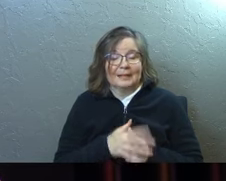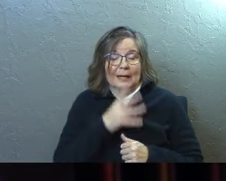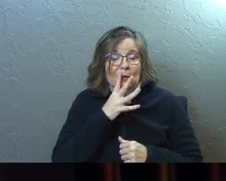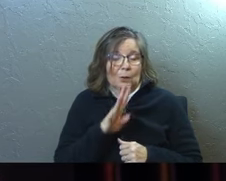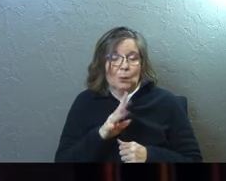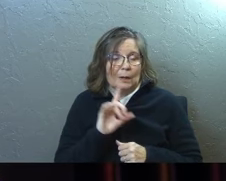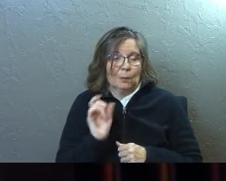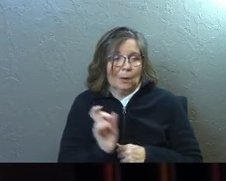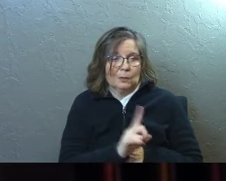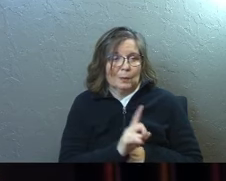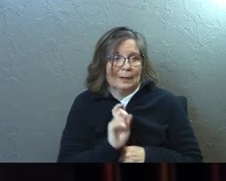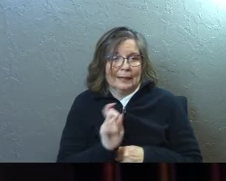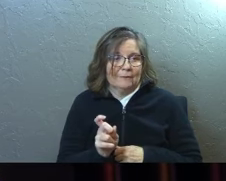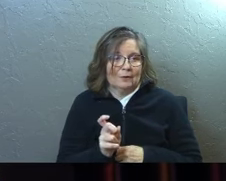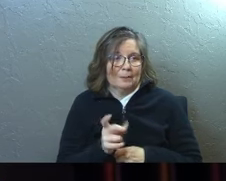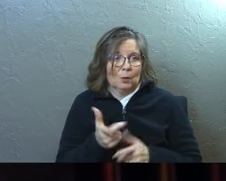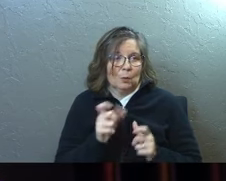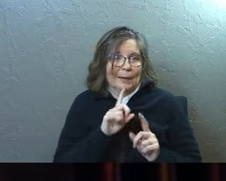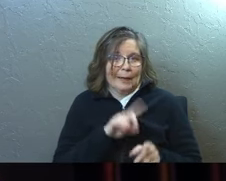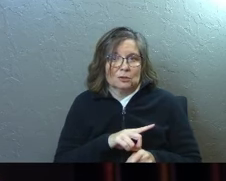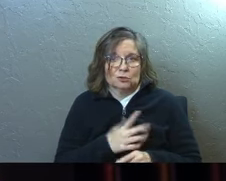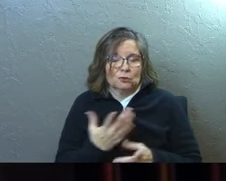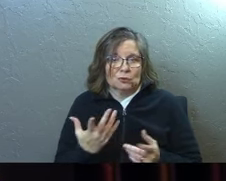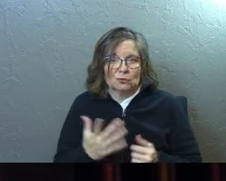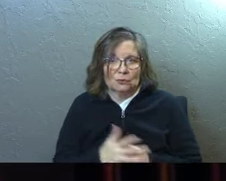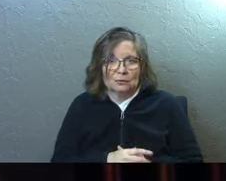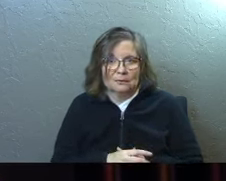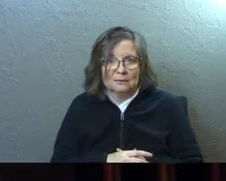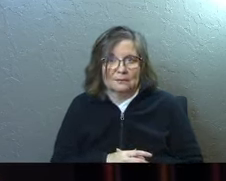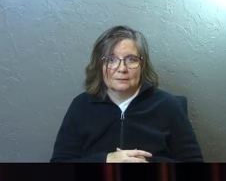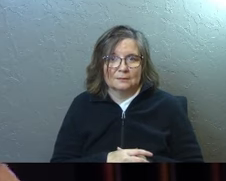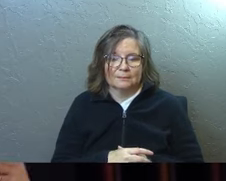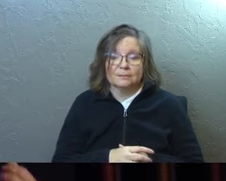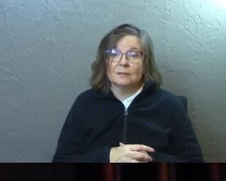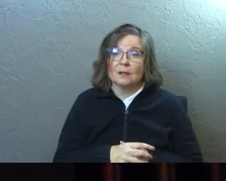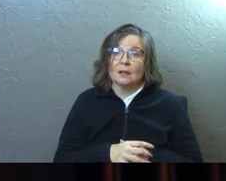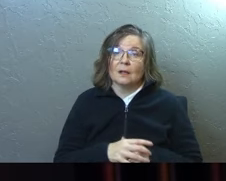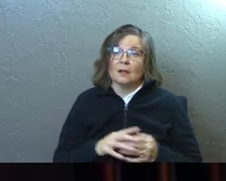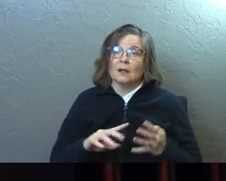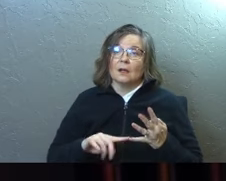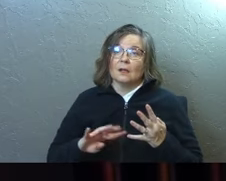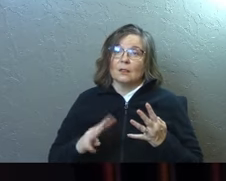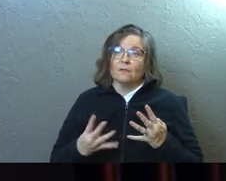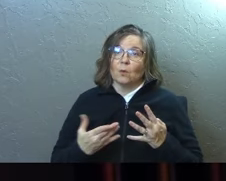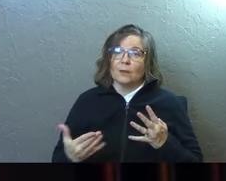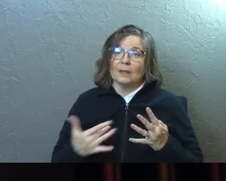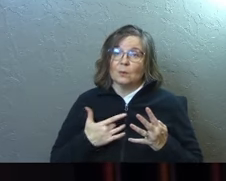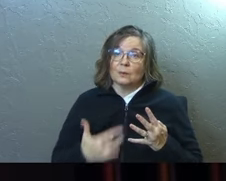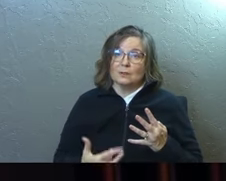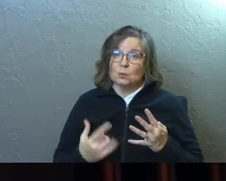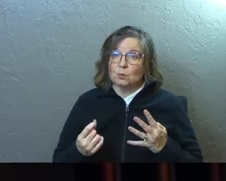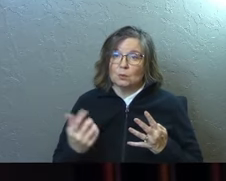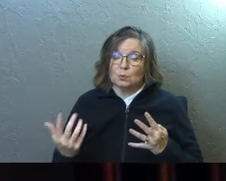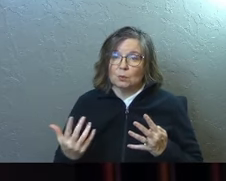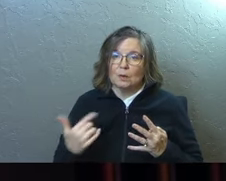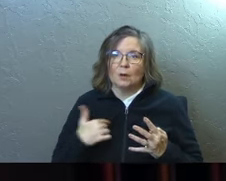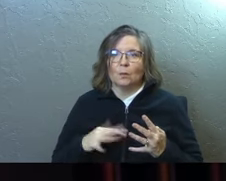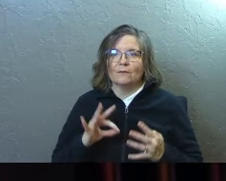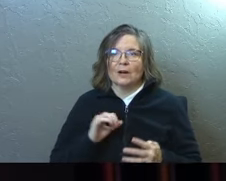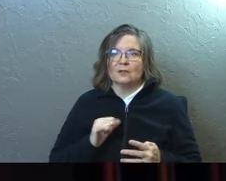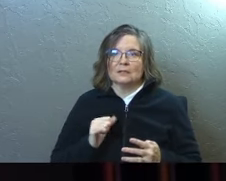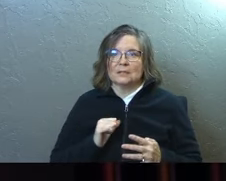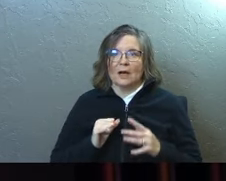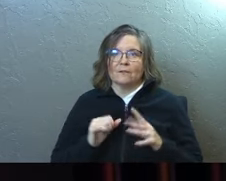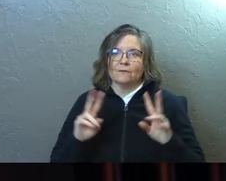Ignored him, walked away, gave him a quick answer. The fourth thing that we do is we find